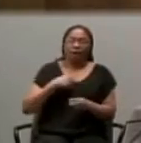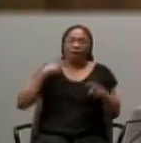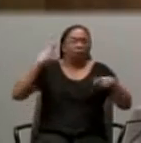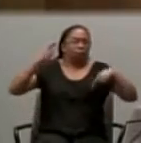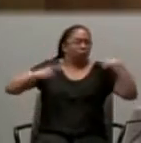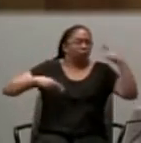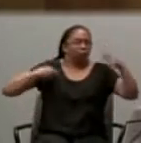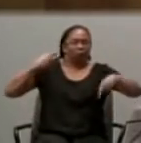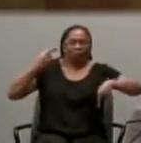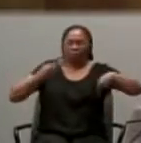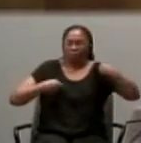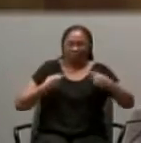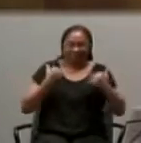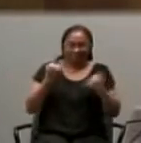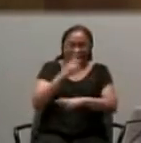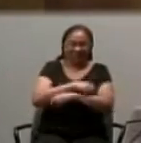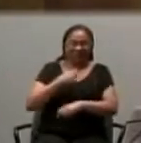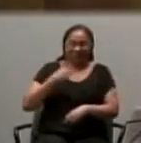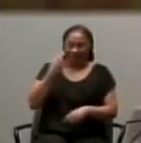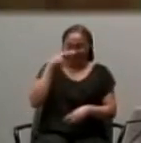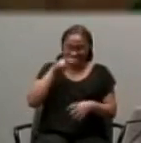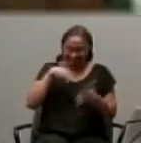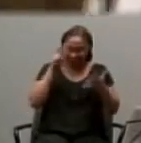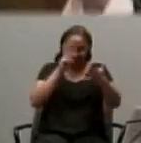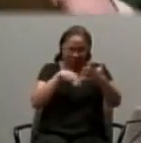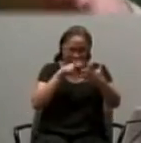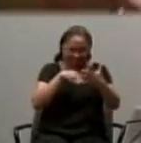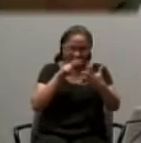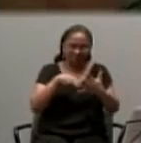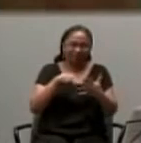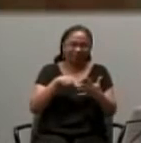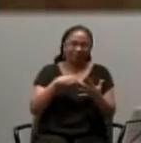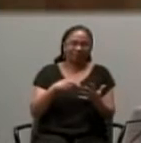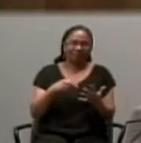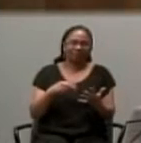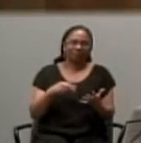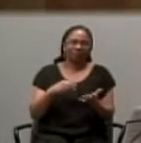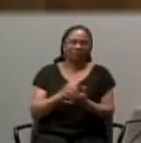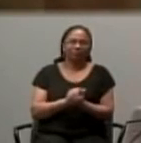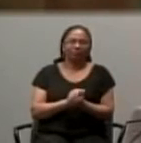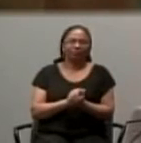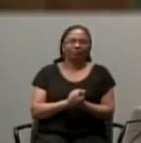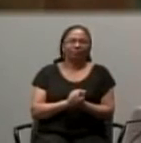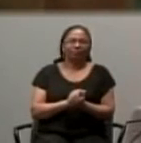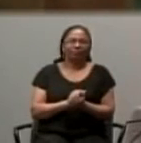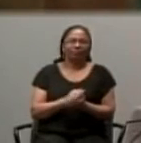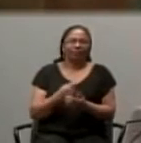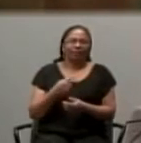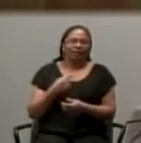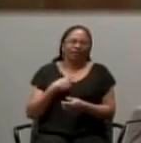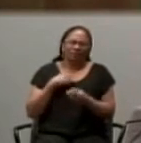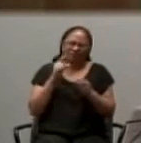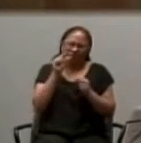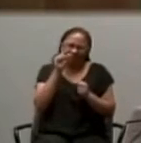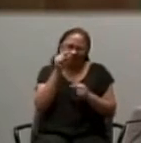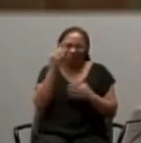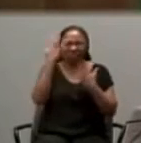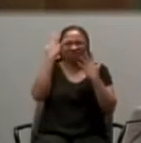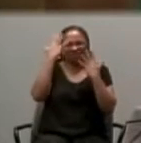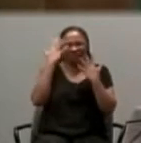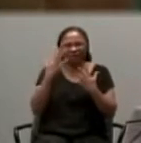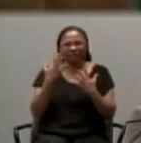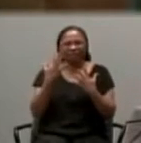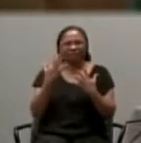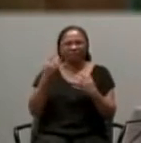when I saw these readings today, for this weekend, sorry. I was a little bit saddened by the fact